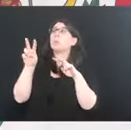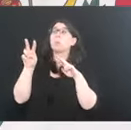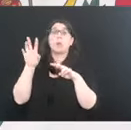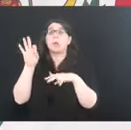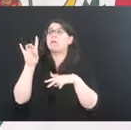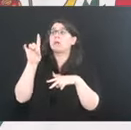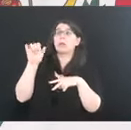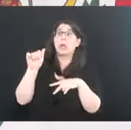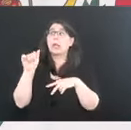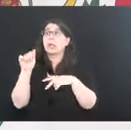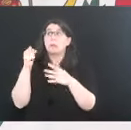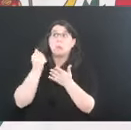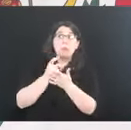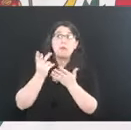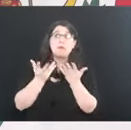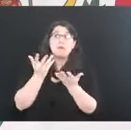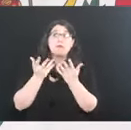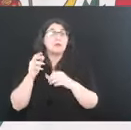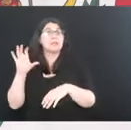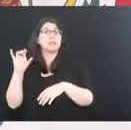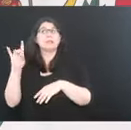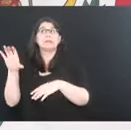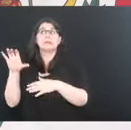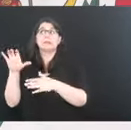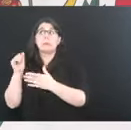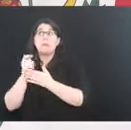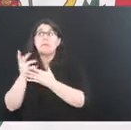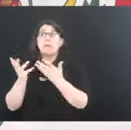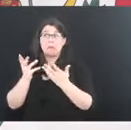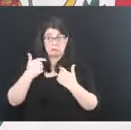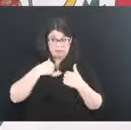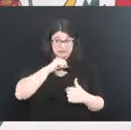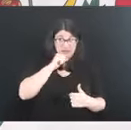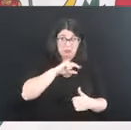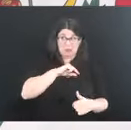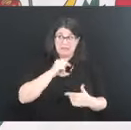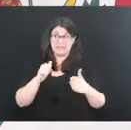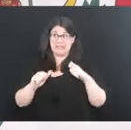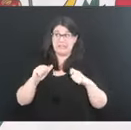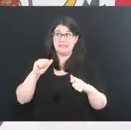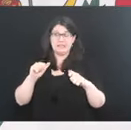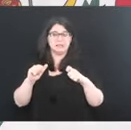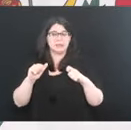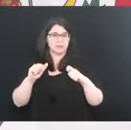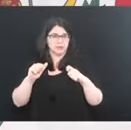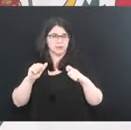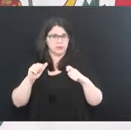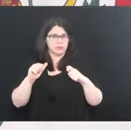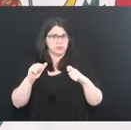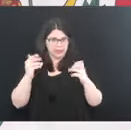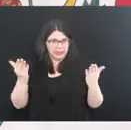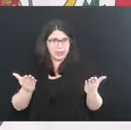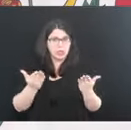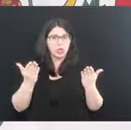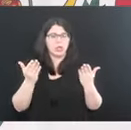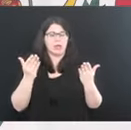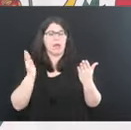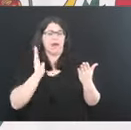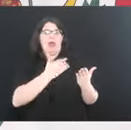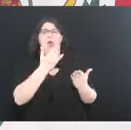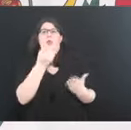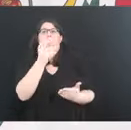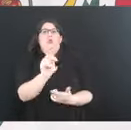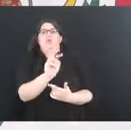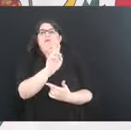what the CDC is saying and if they're really not eligible and even within our own pharmacies or